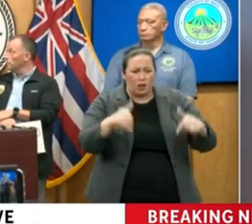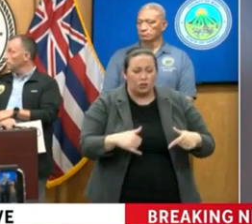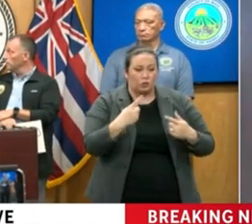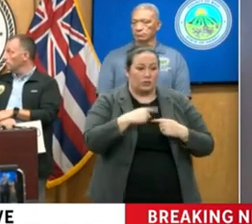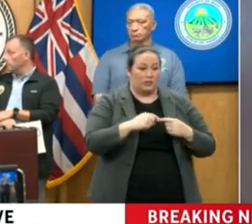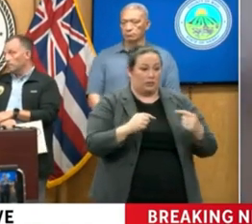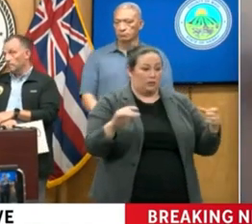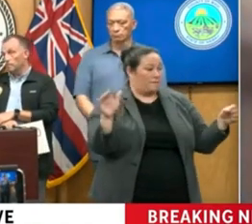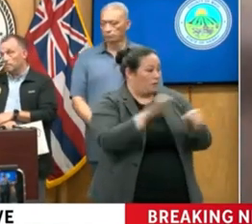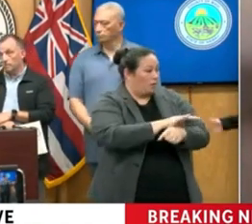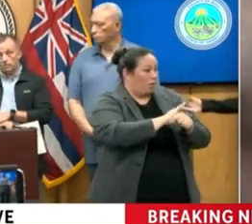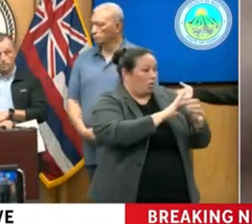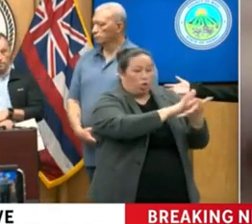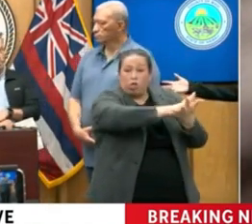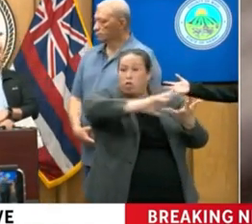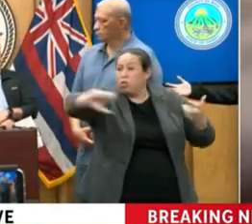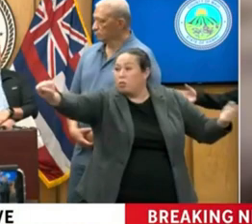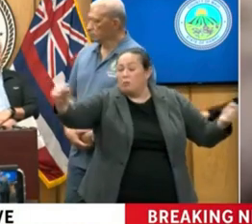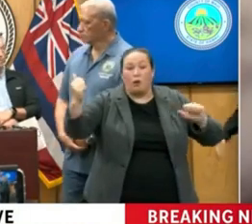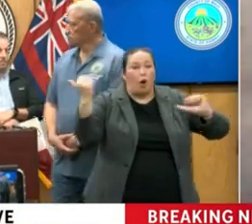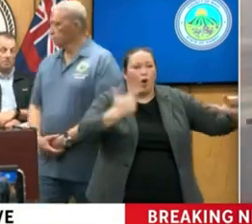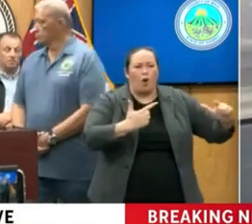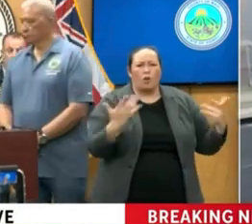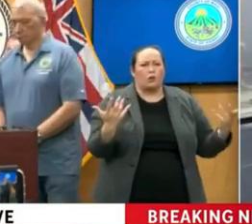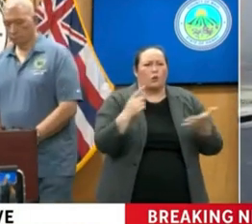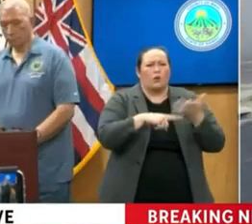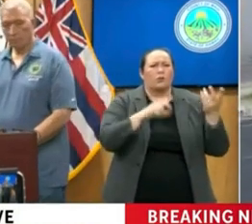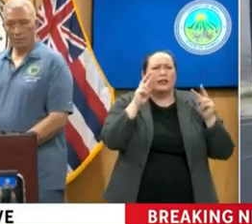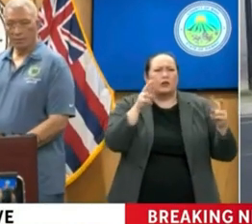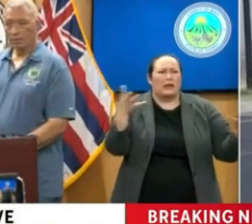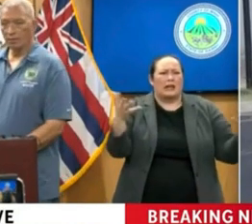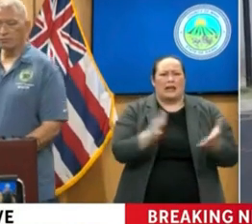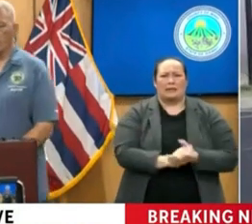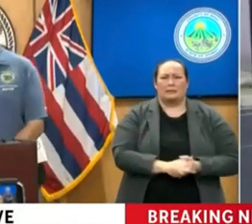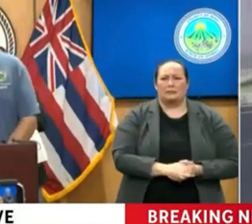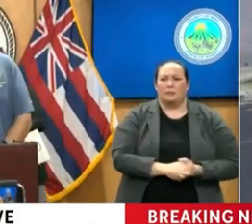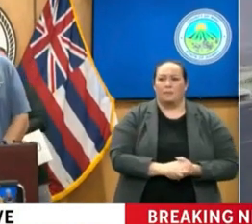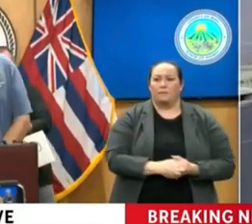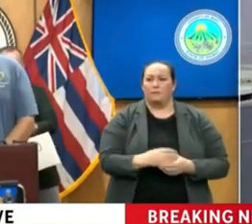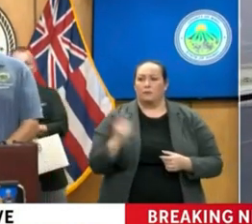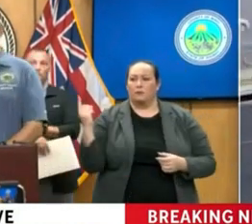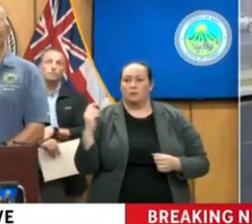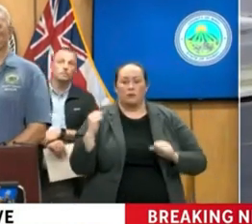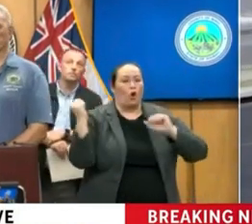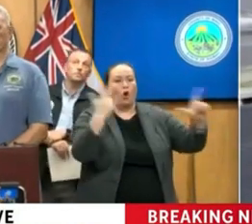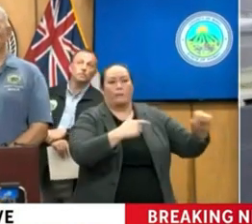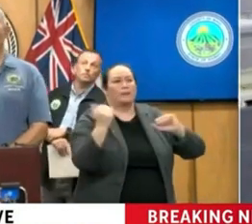area? Can you give us a better idea of what we're looking at? It's all gone.